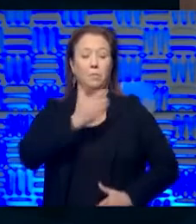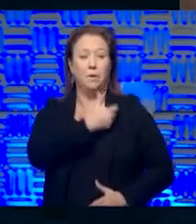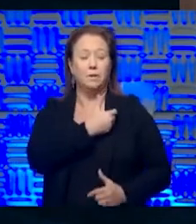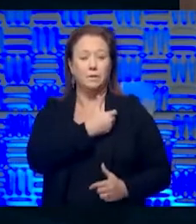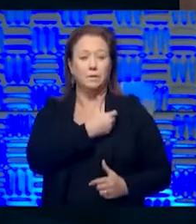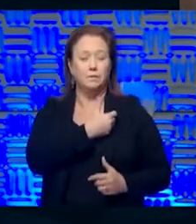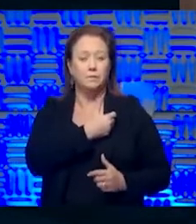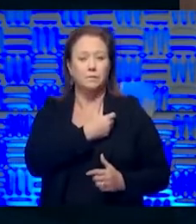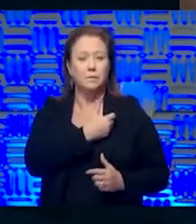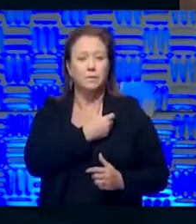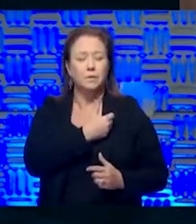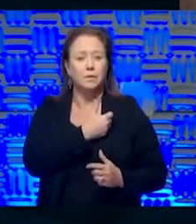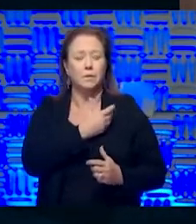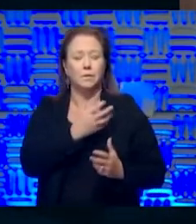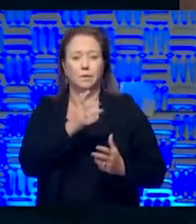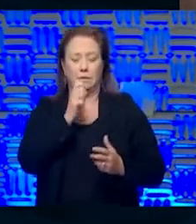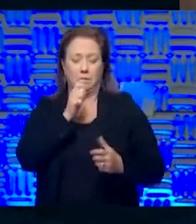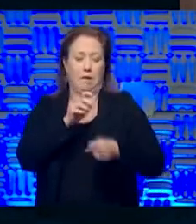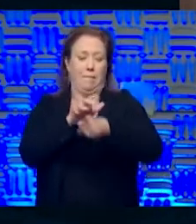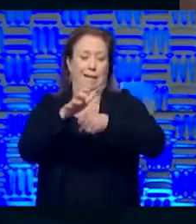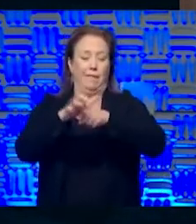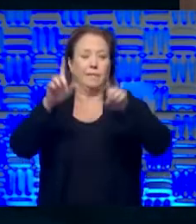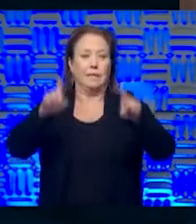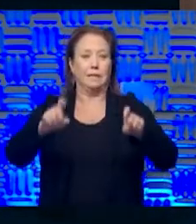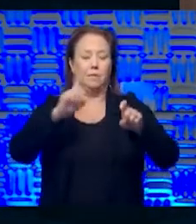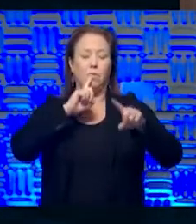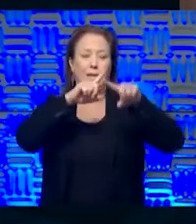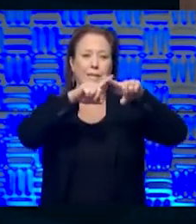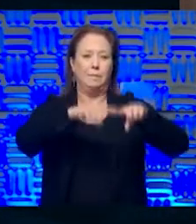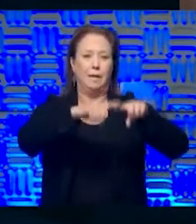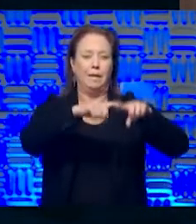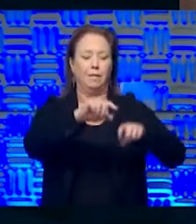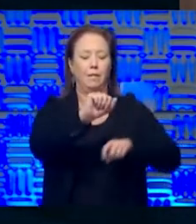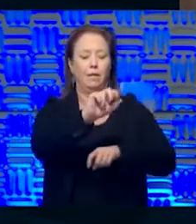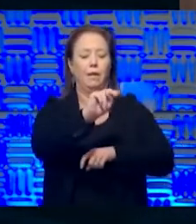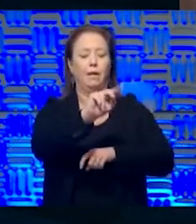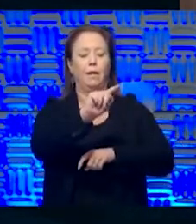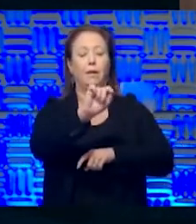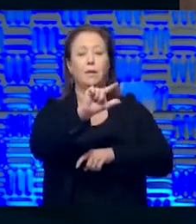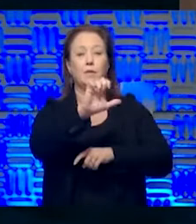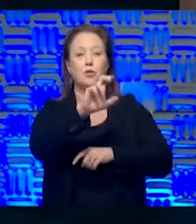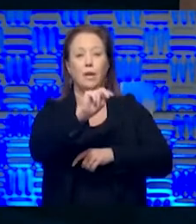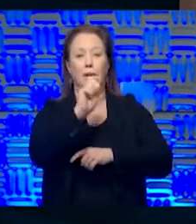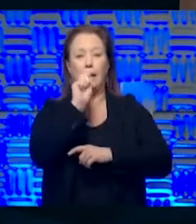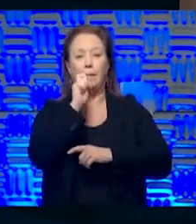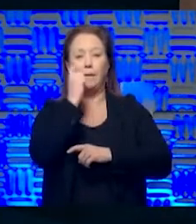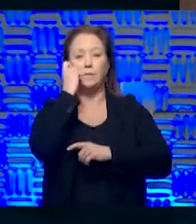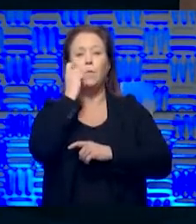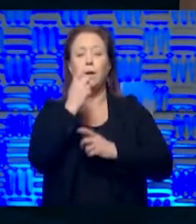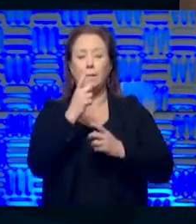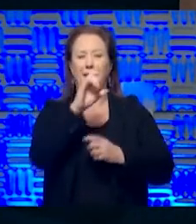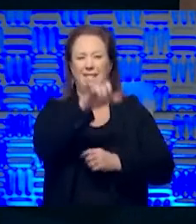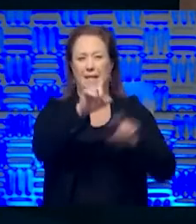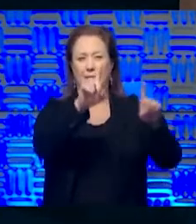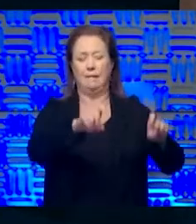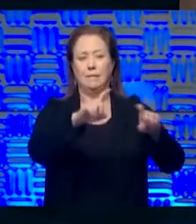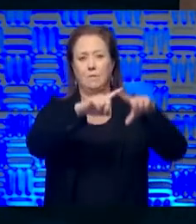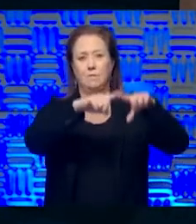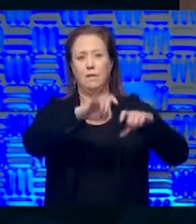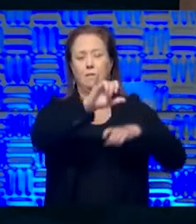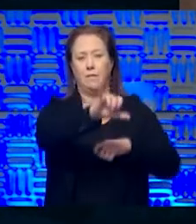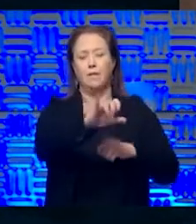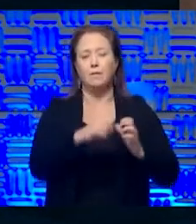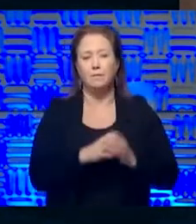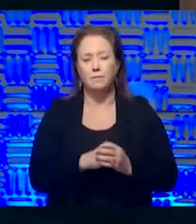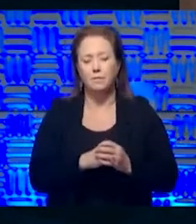won't be sufficient testing. We'll still rely heavily on the antigen testing, the nasal swabs, and then